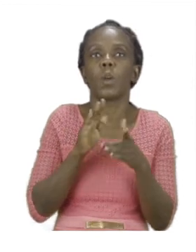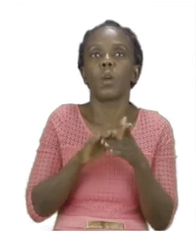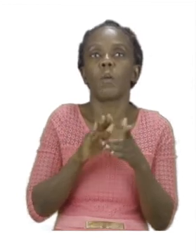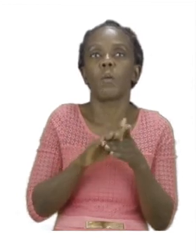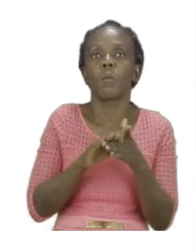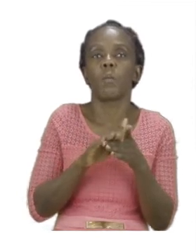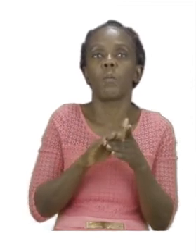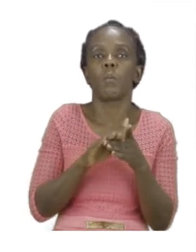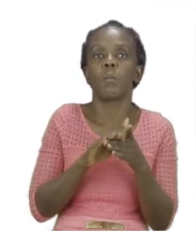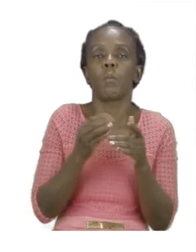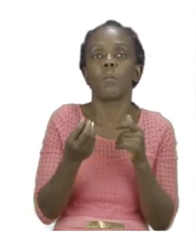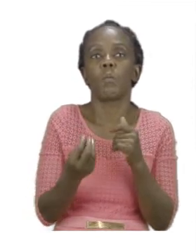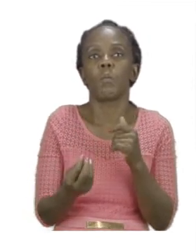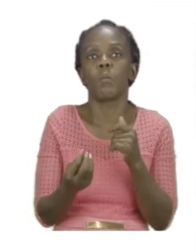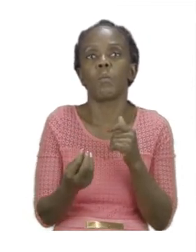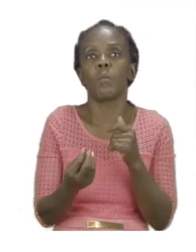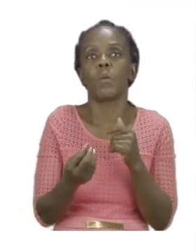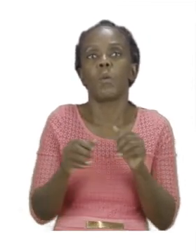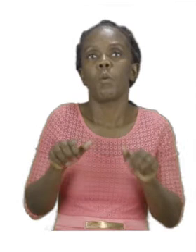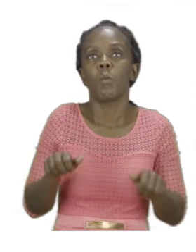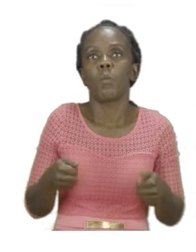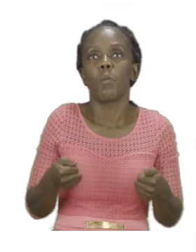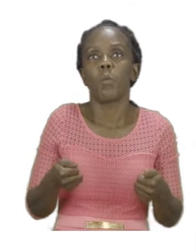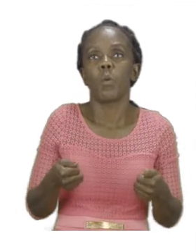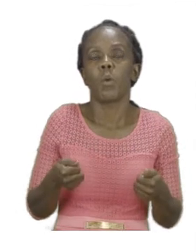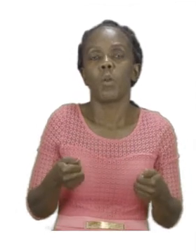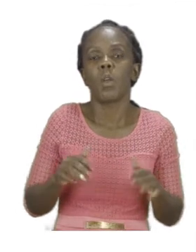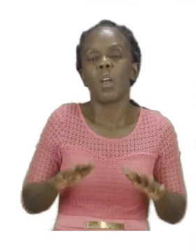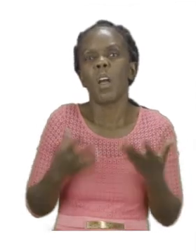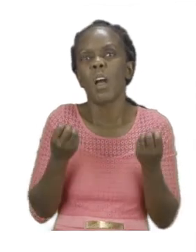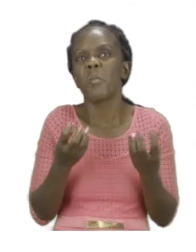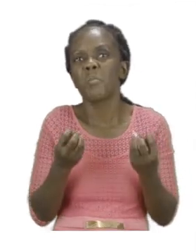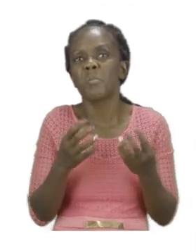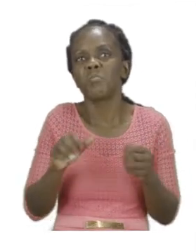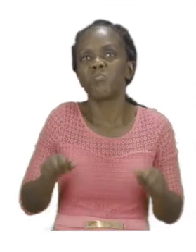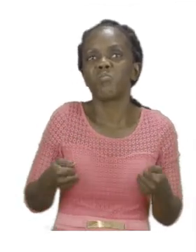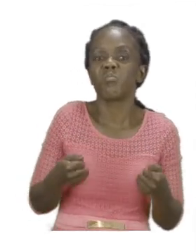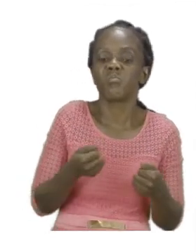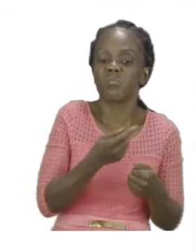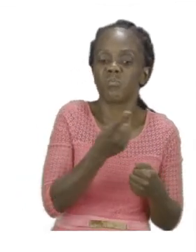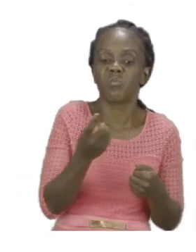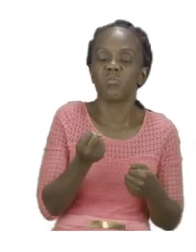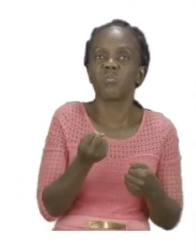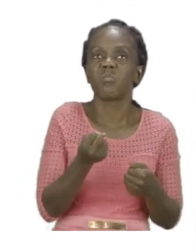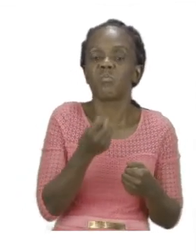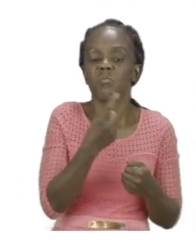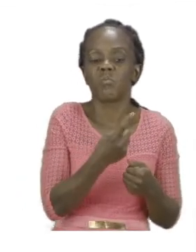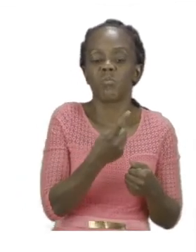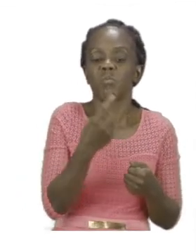how many boys. One, two, two little boys.